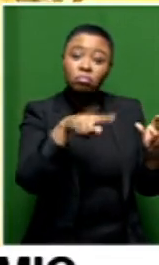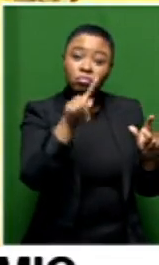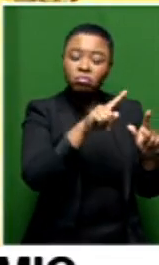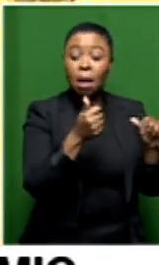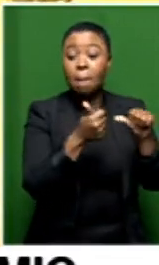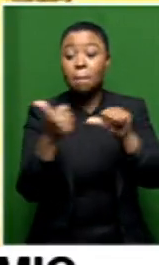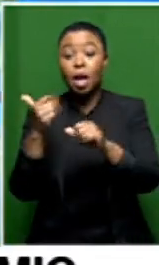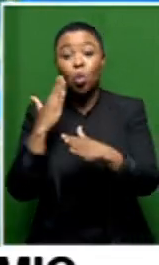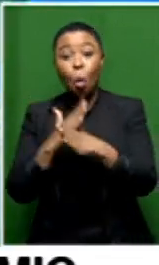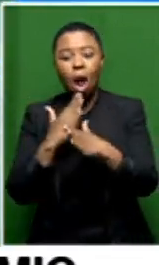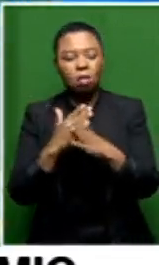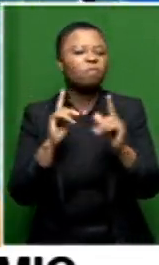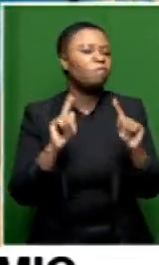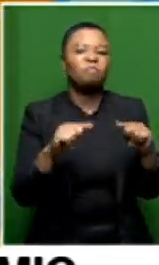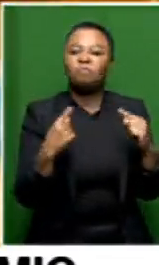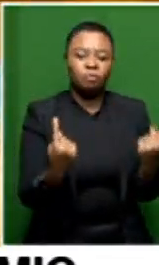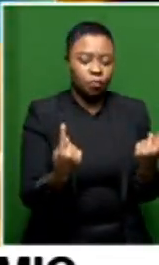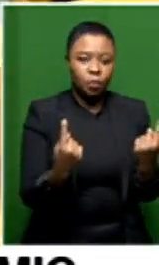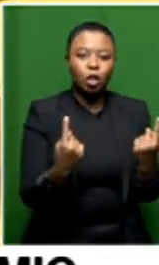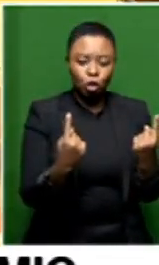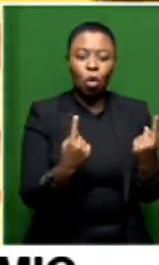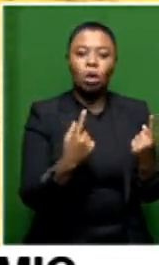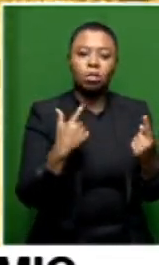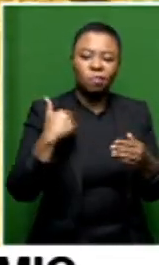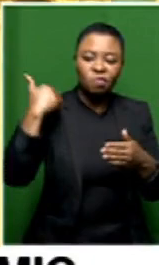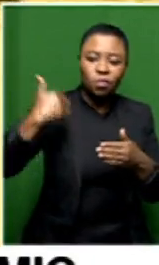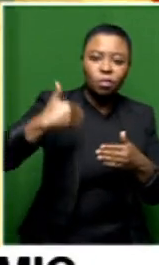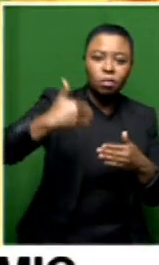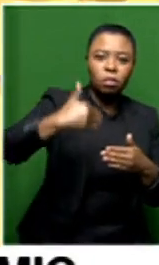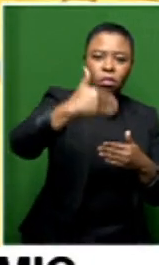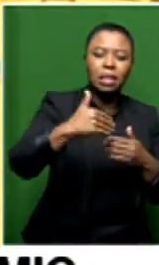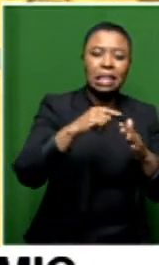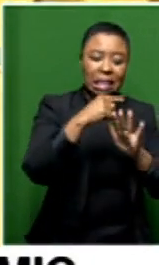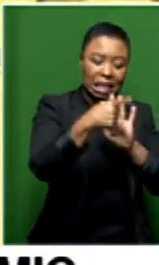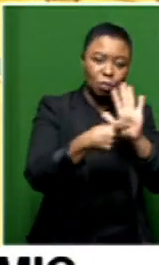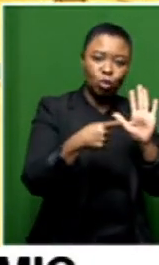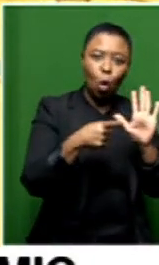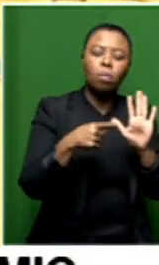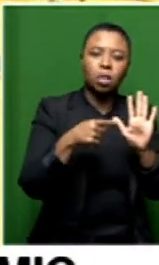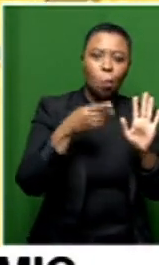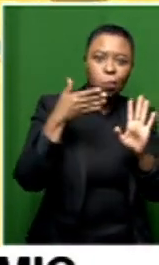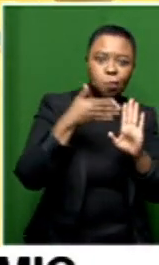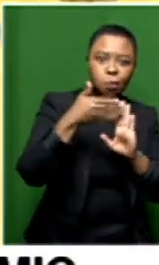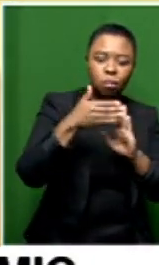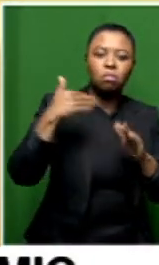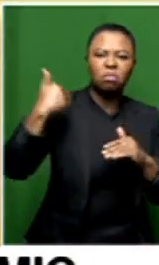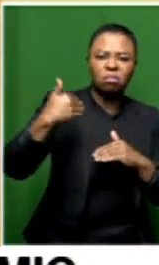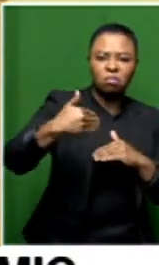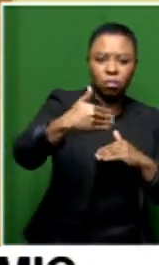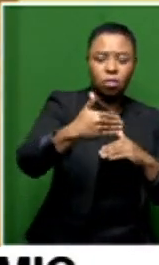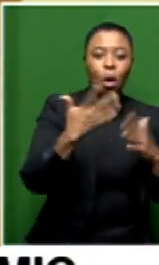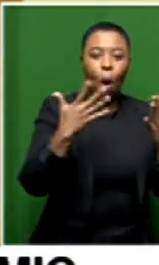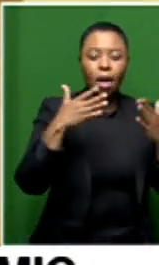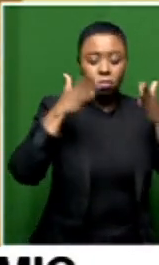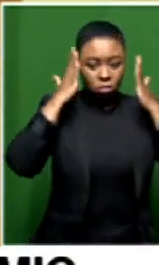to work and it seems as if these uh lingering symptoms can have really um devastating effects on all of the organ